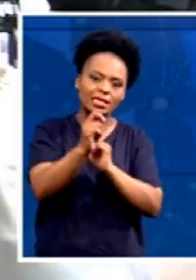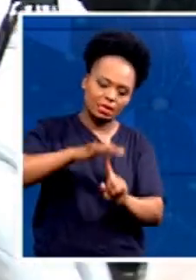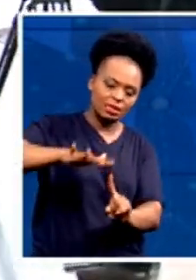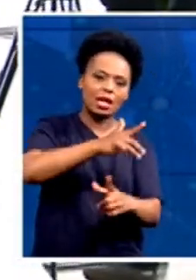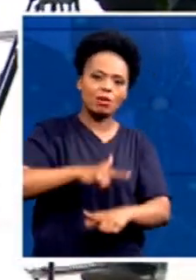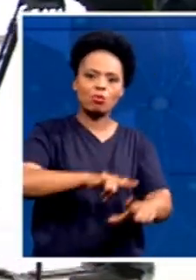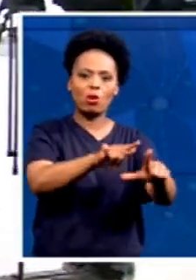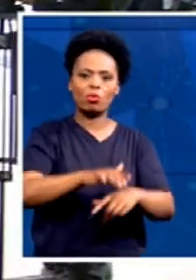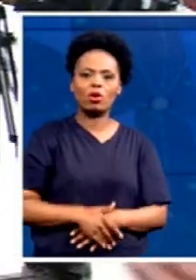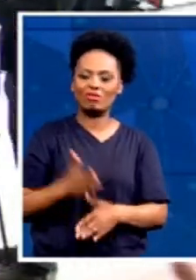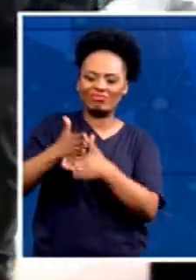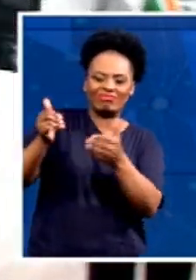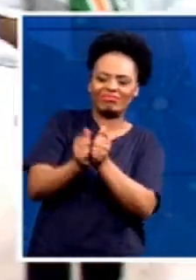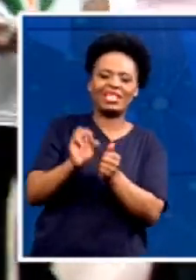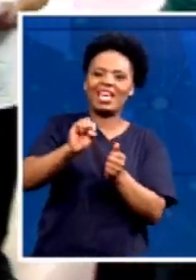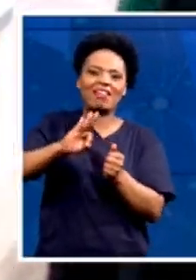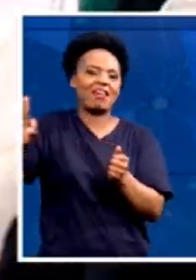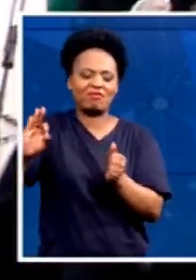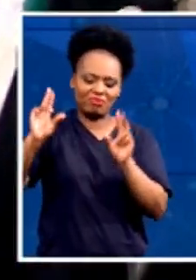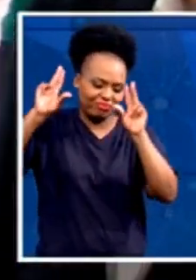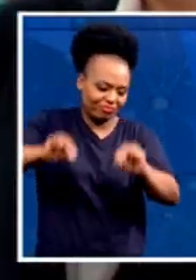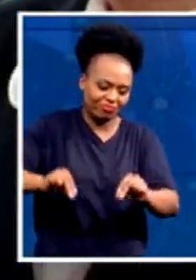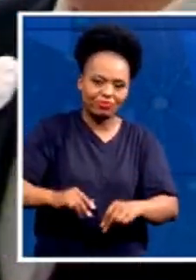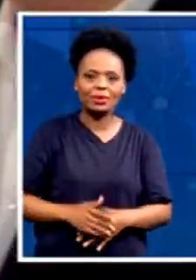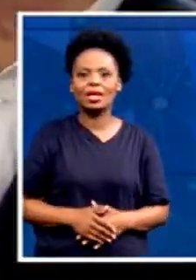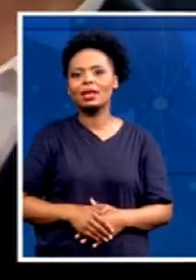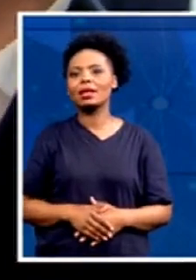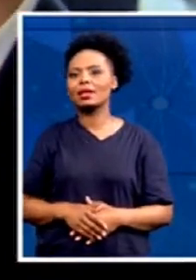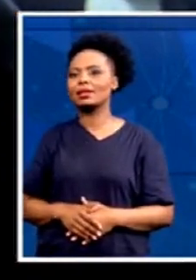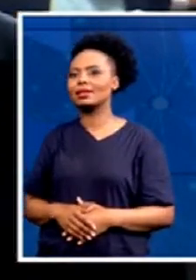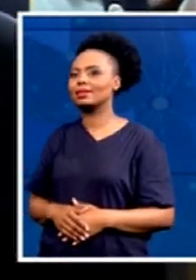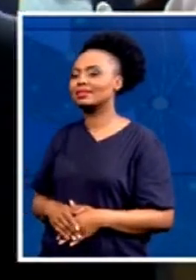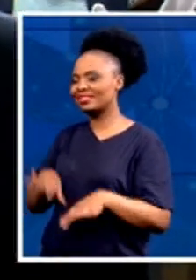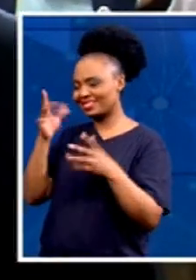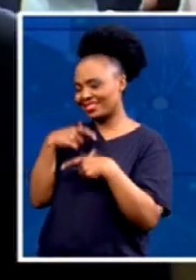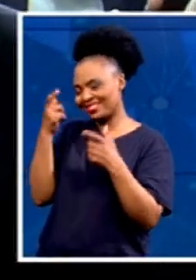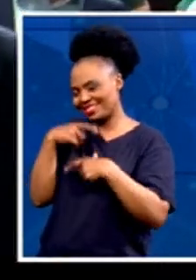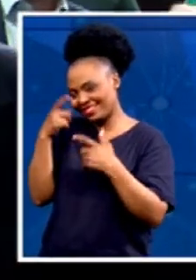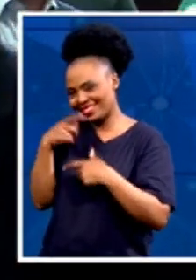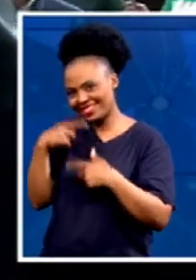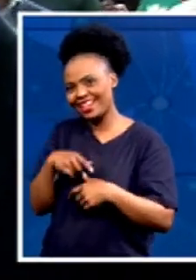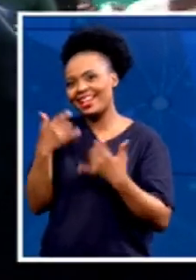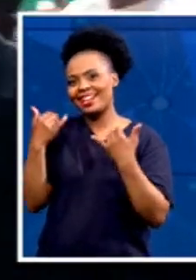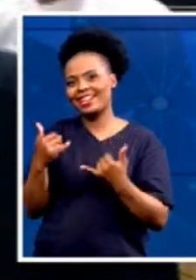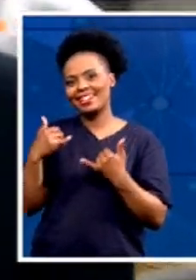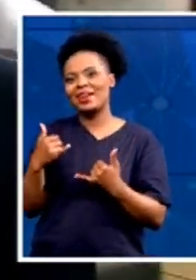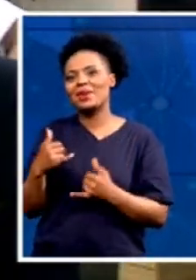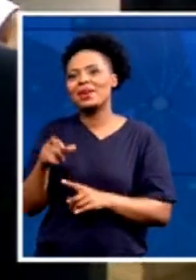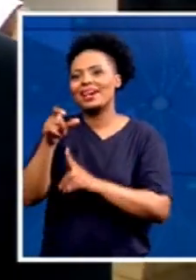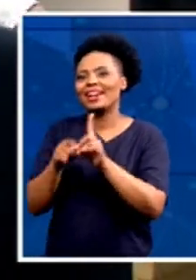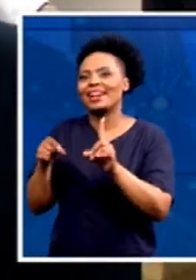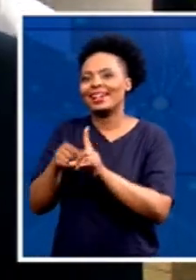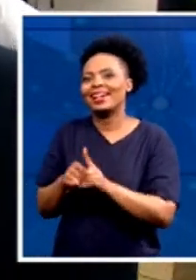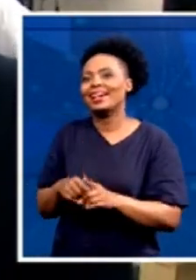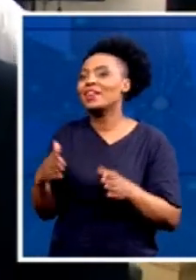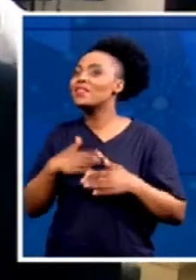Michelle. Well, last but not least, let's just take this conversation to Mr. Guineval. I mean, on a lighter note, how are you feeling? You've delivered your